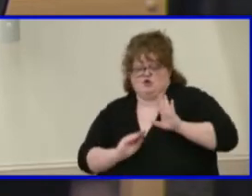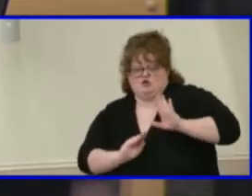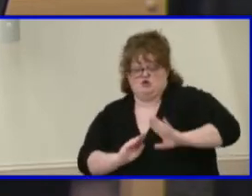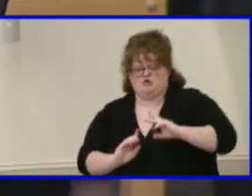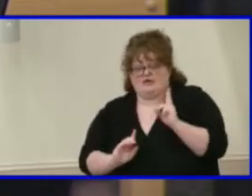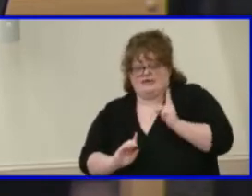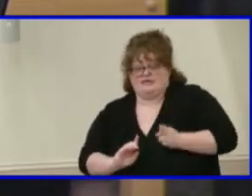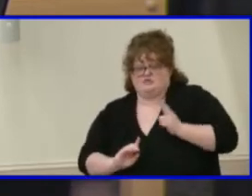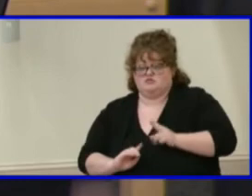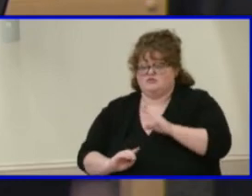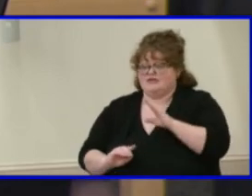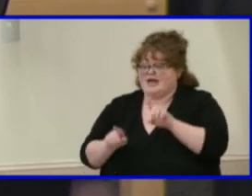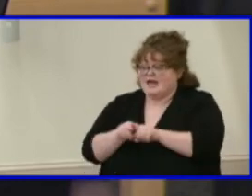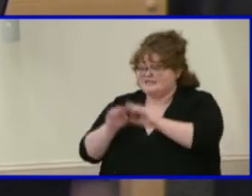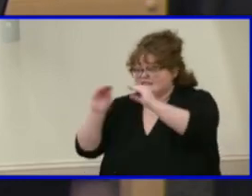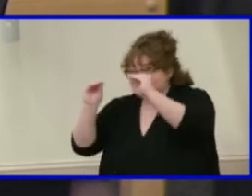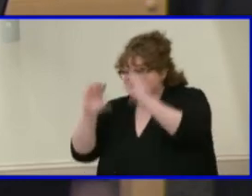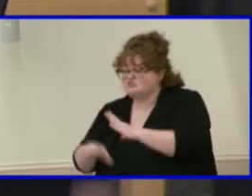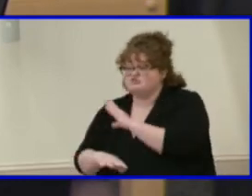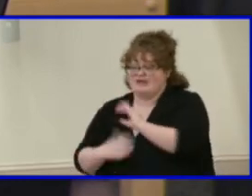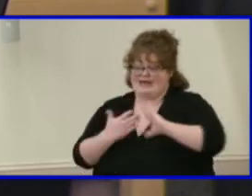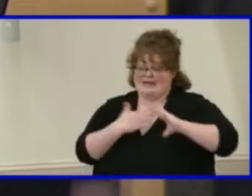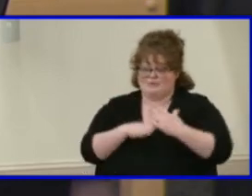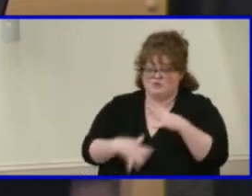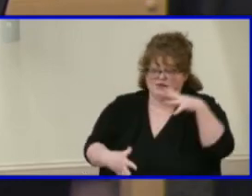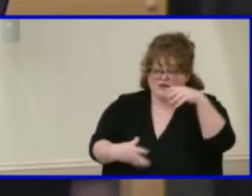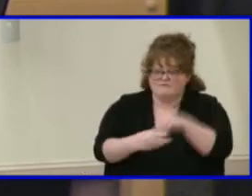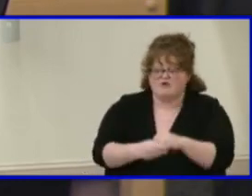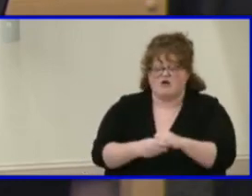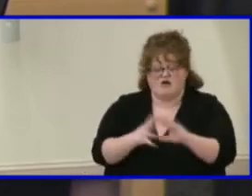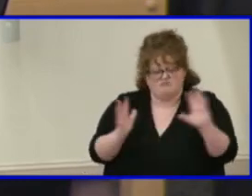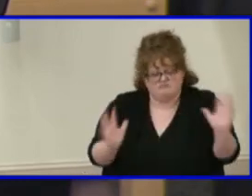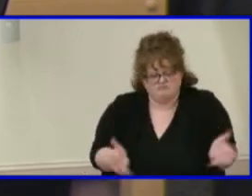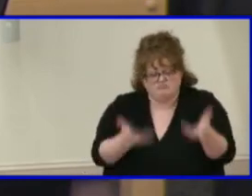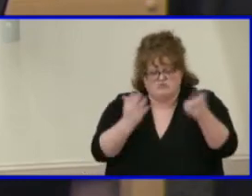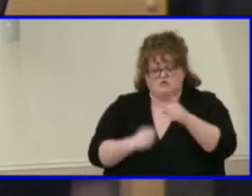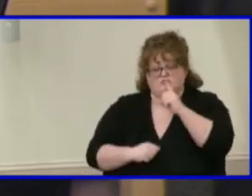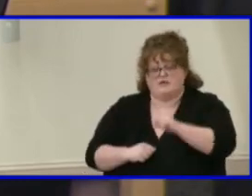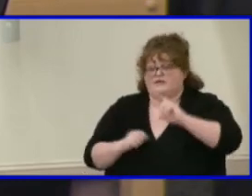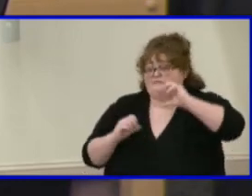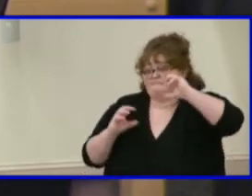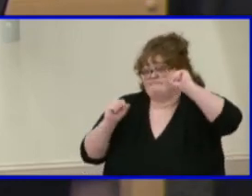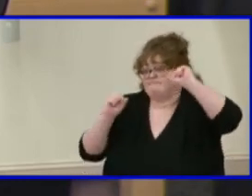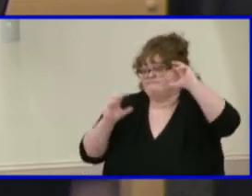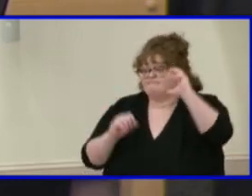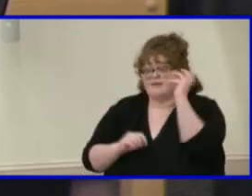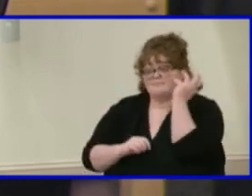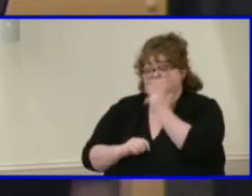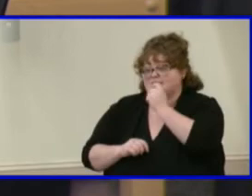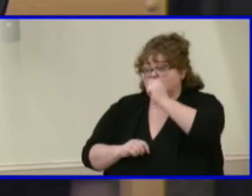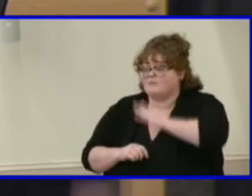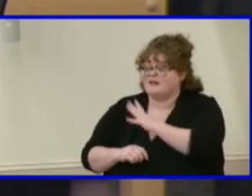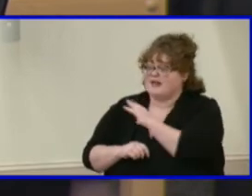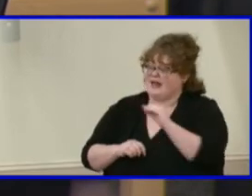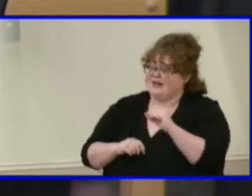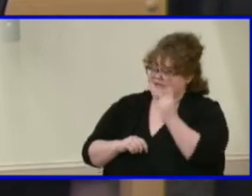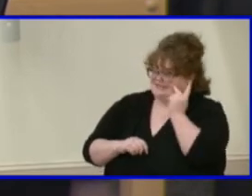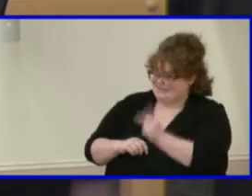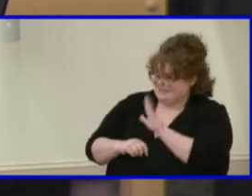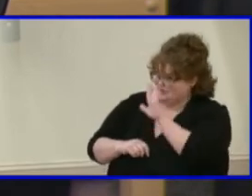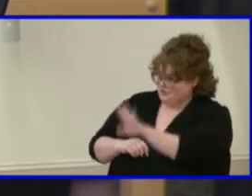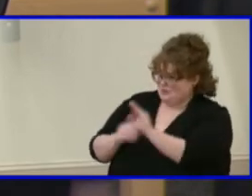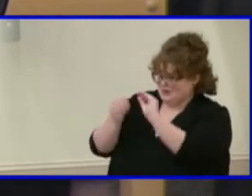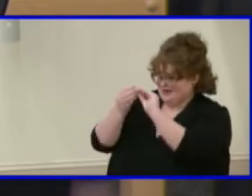Uh, she's just, uh, she was a phenomenal woman. And, you know, based on the data that you've shared, it's, it's certainly clear,